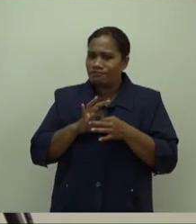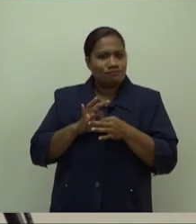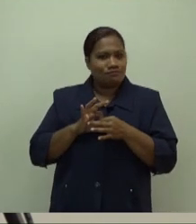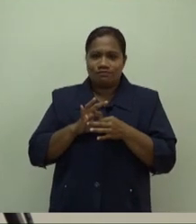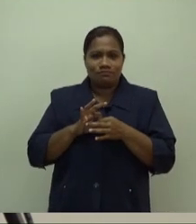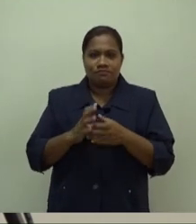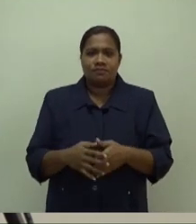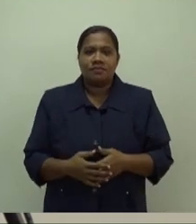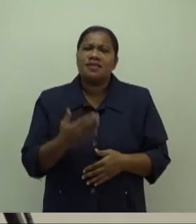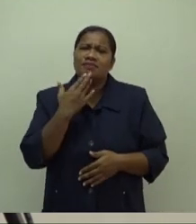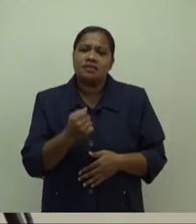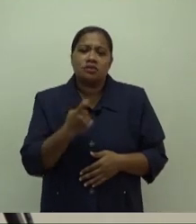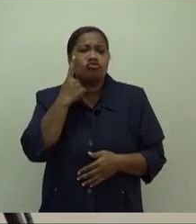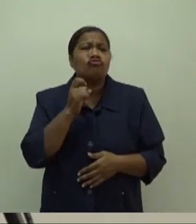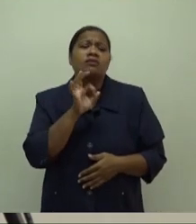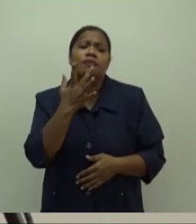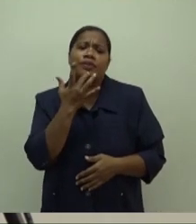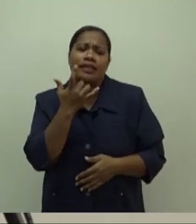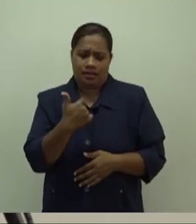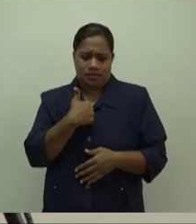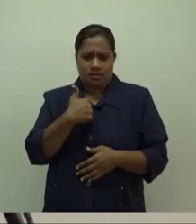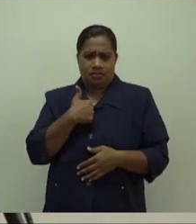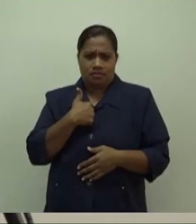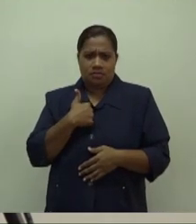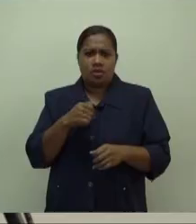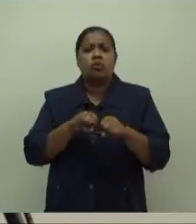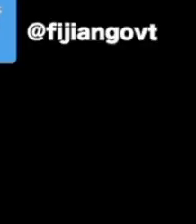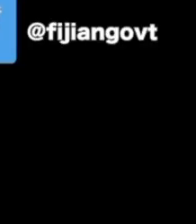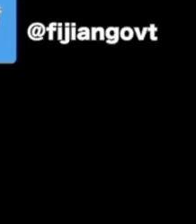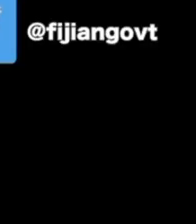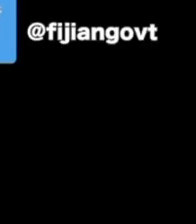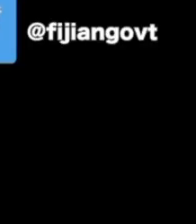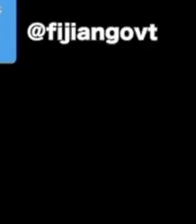try not to pretend to be me on social media. Thank you.